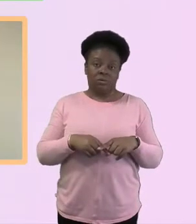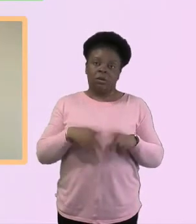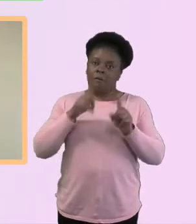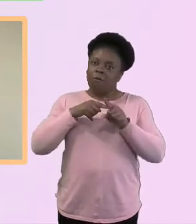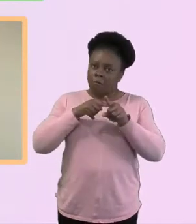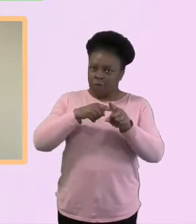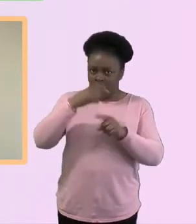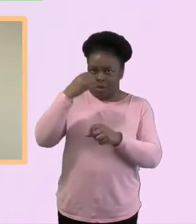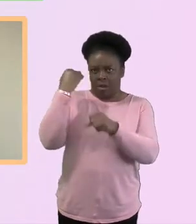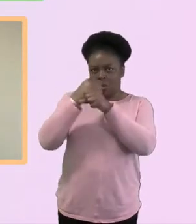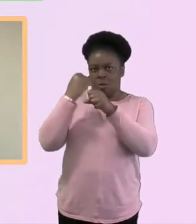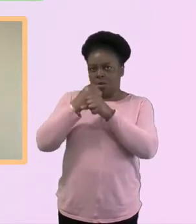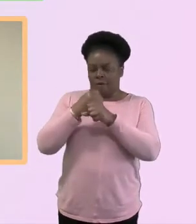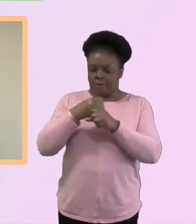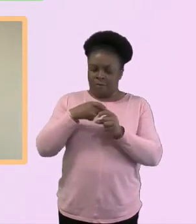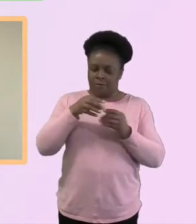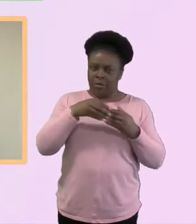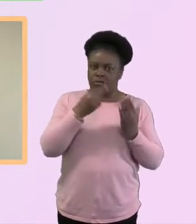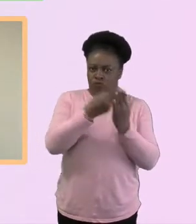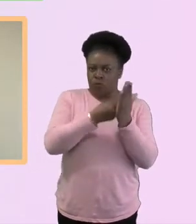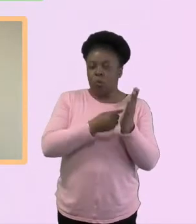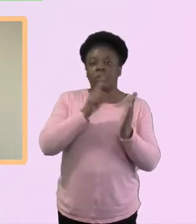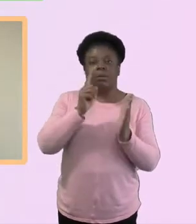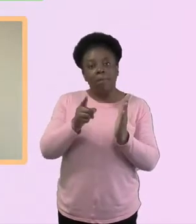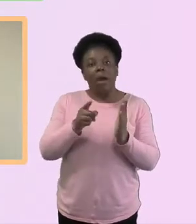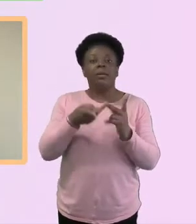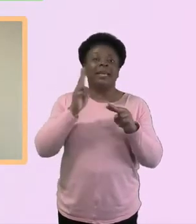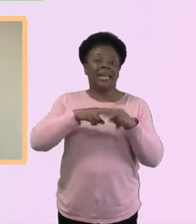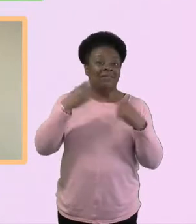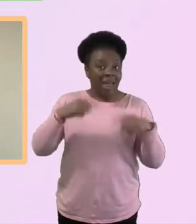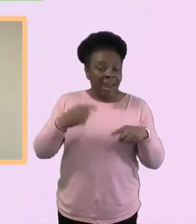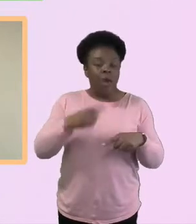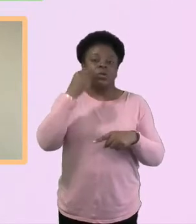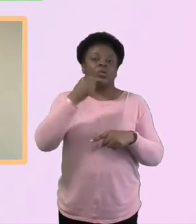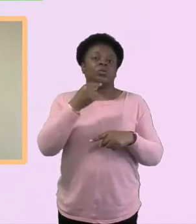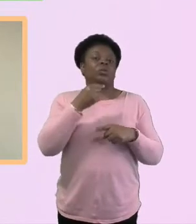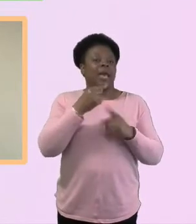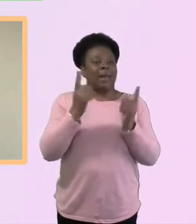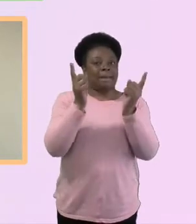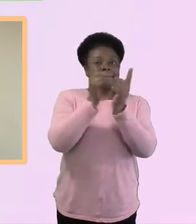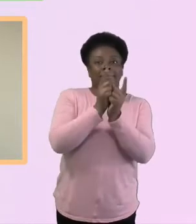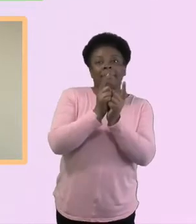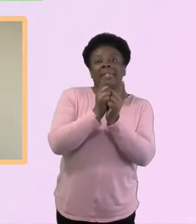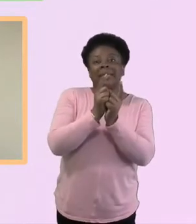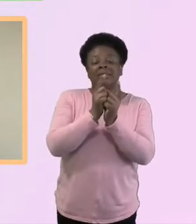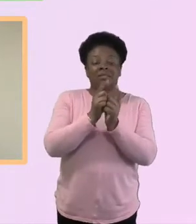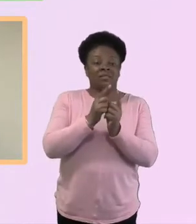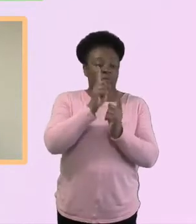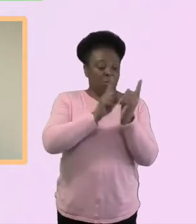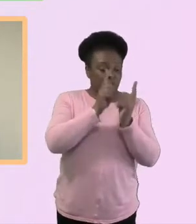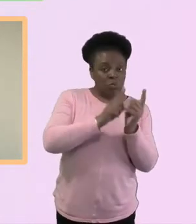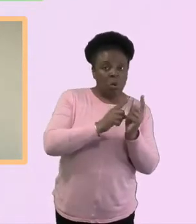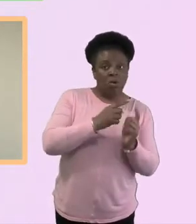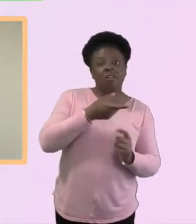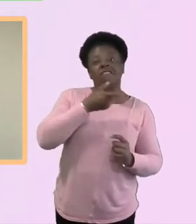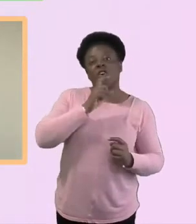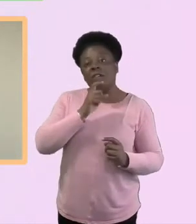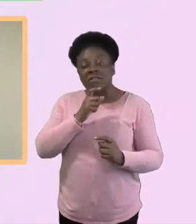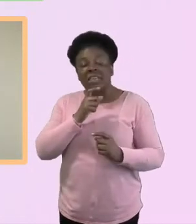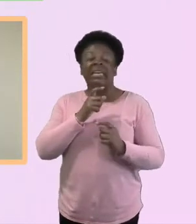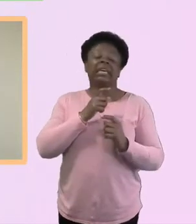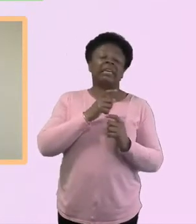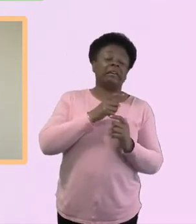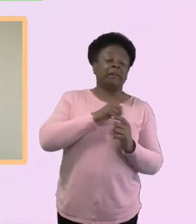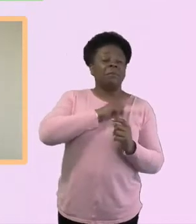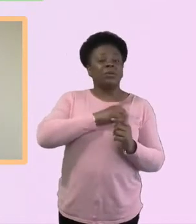people once a, once a month. Um, I can't remember what the other one was, but we kind of had a little pattern that we just wanted to